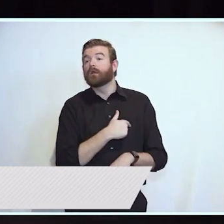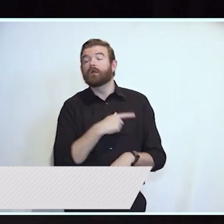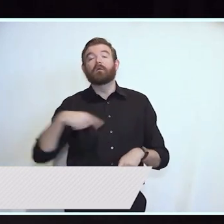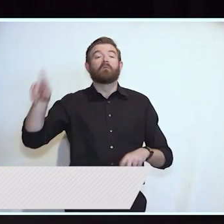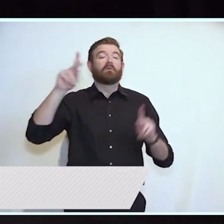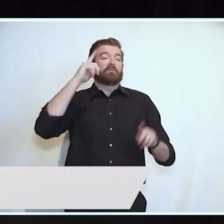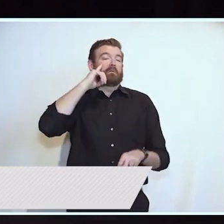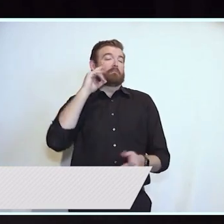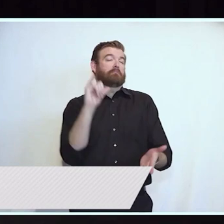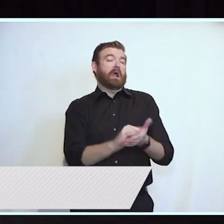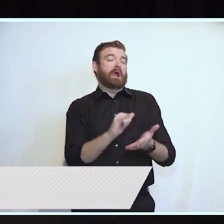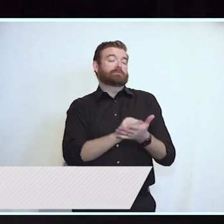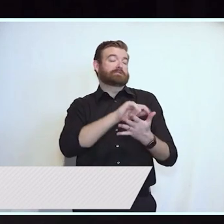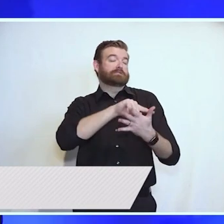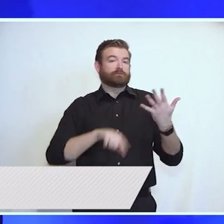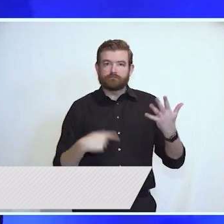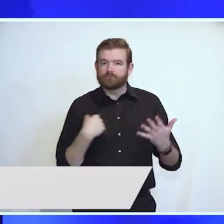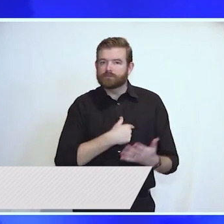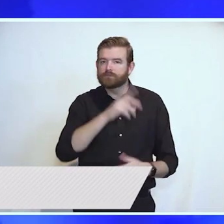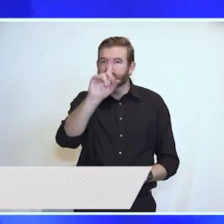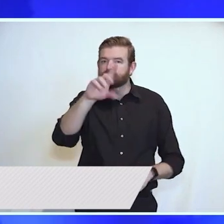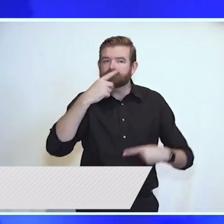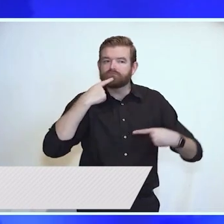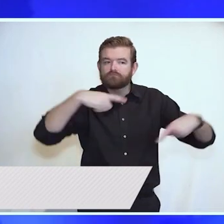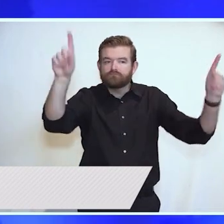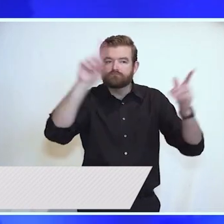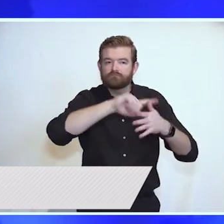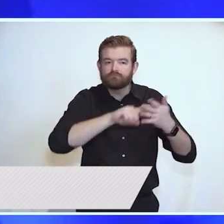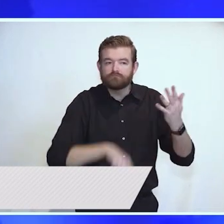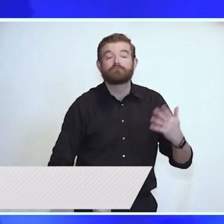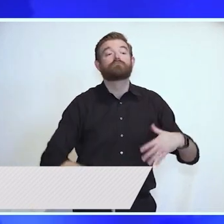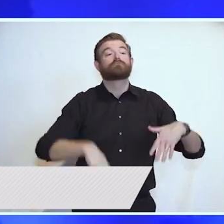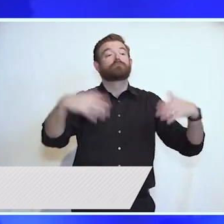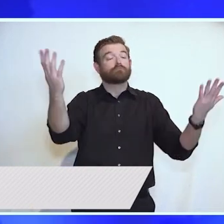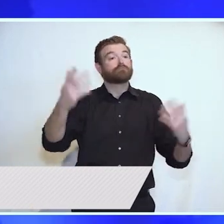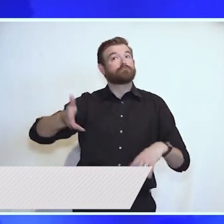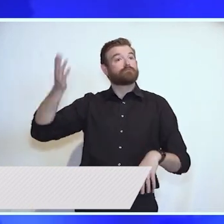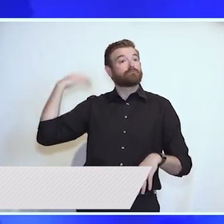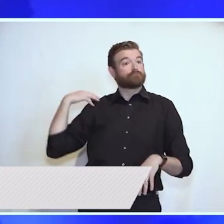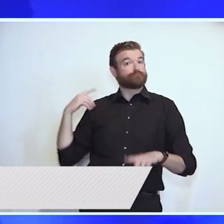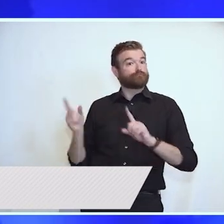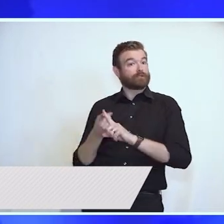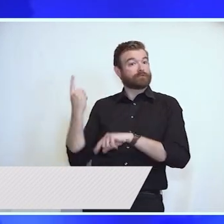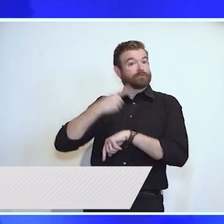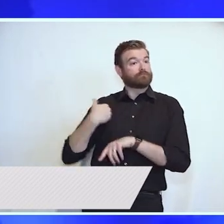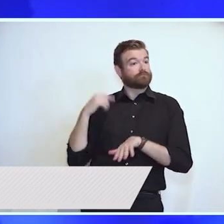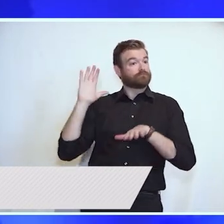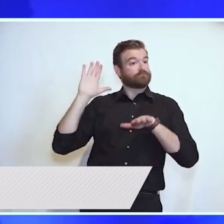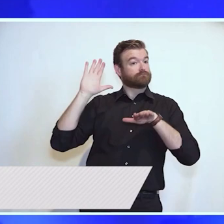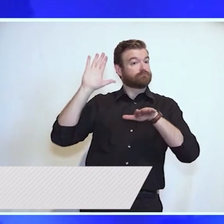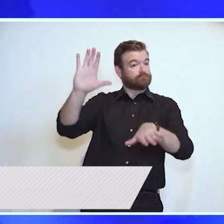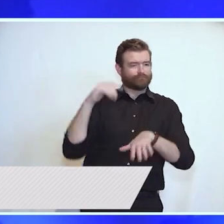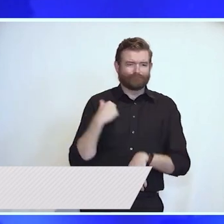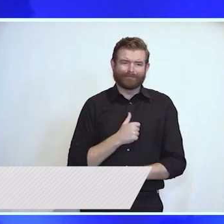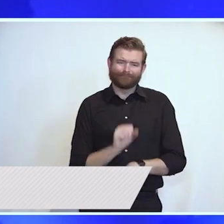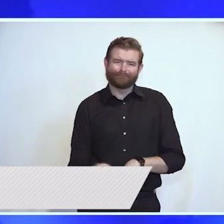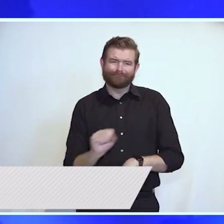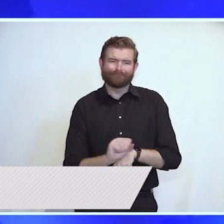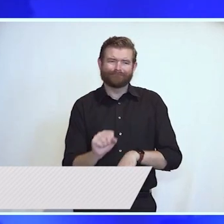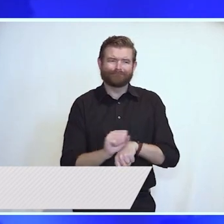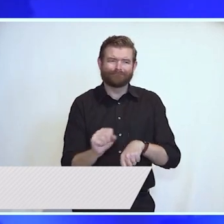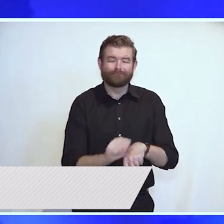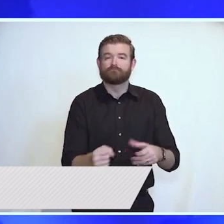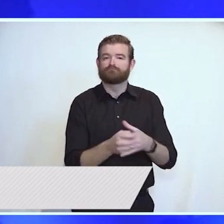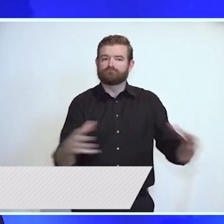impossible in Trenton. The very first day I took the oath of office we undertook the hard work to strengthen